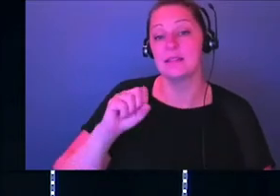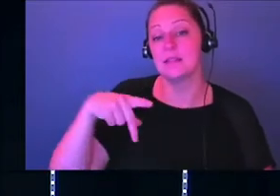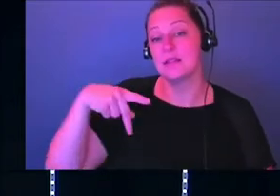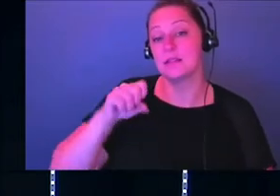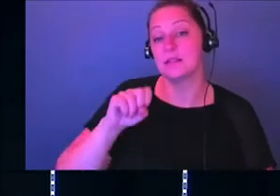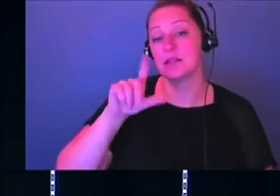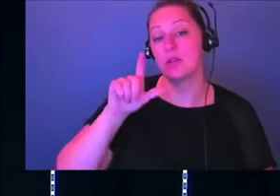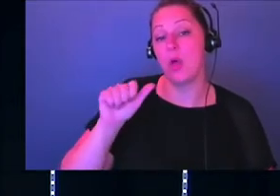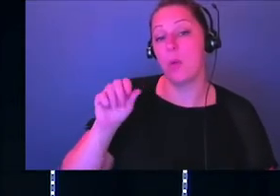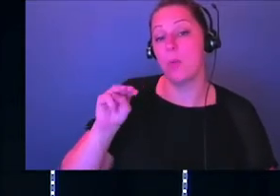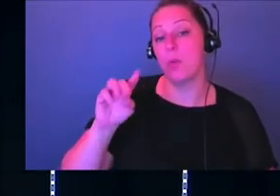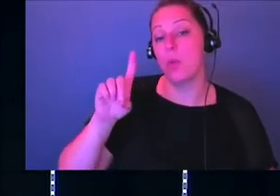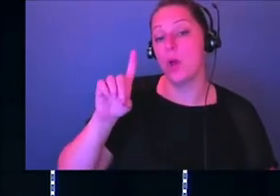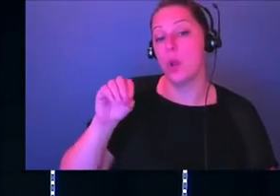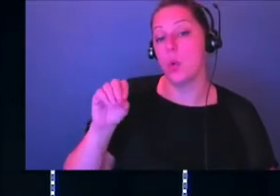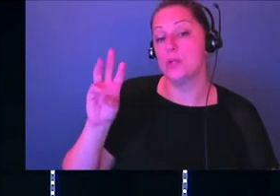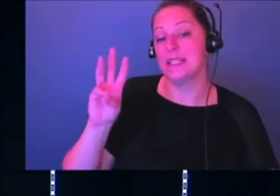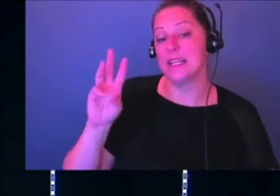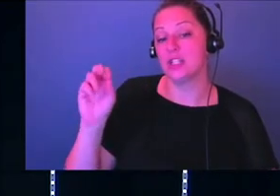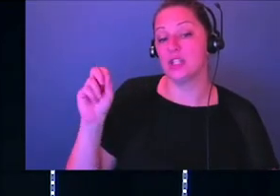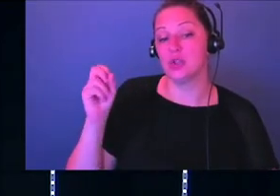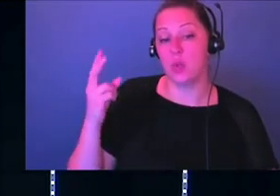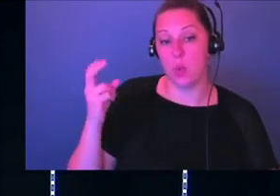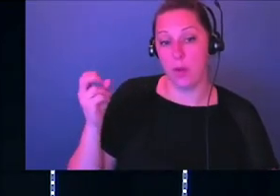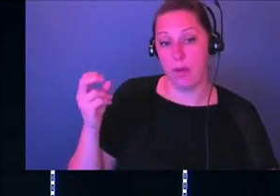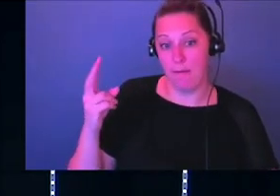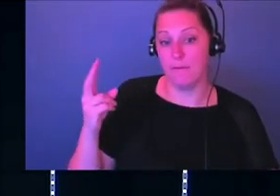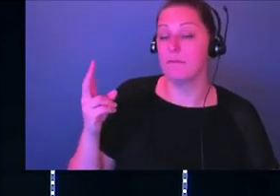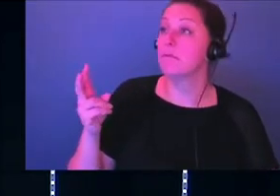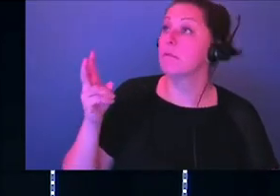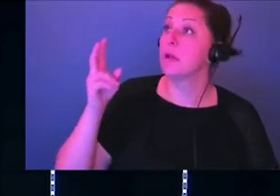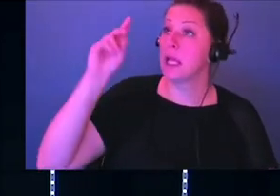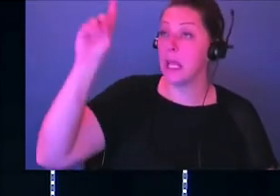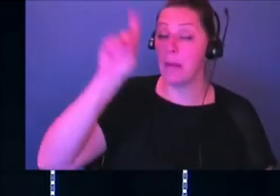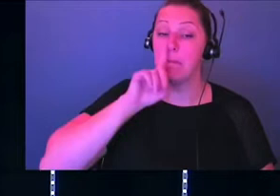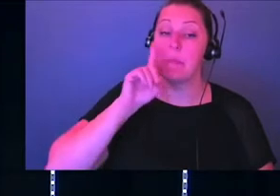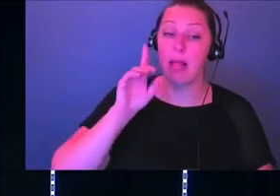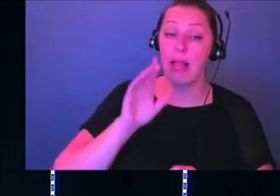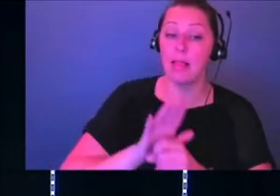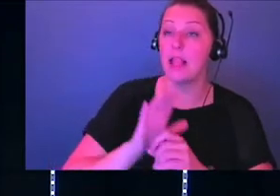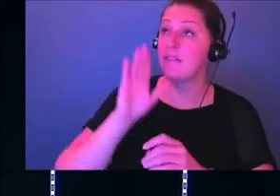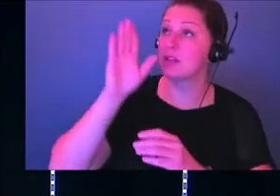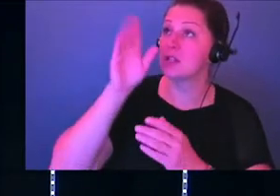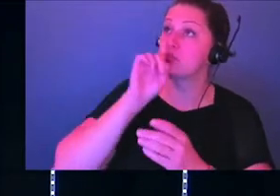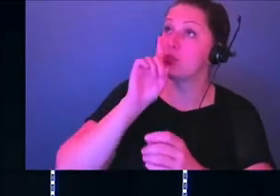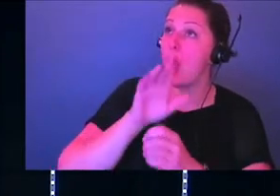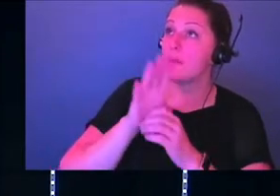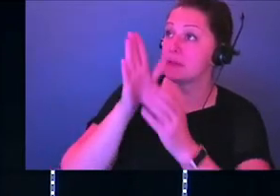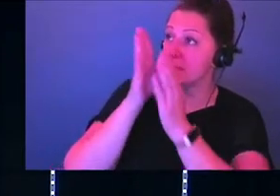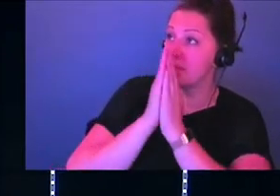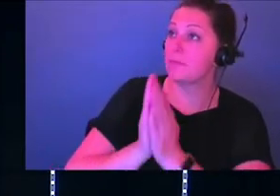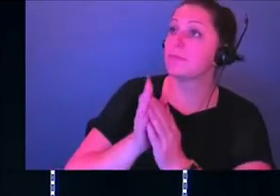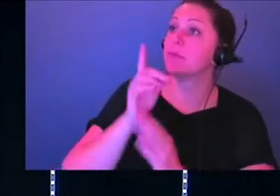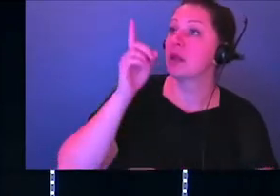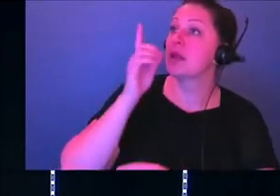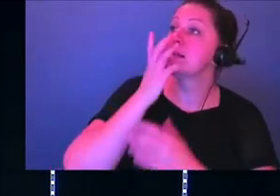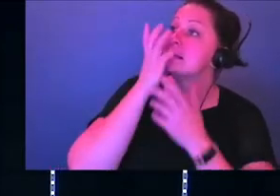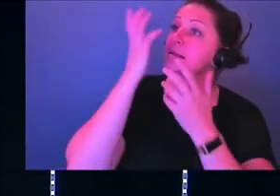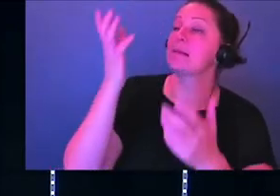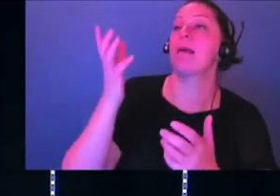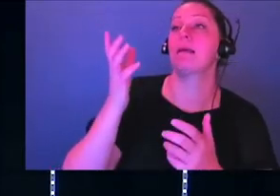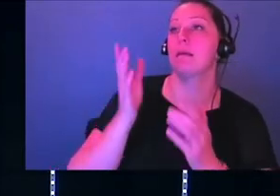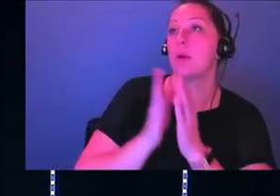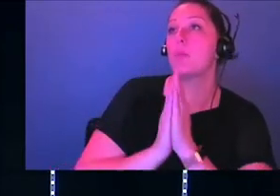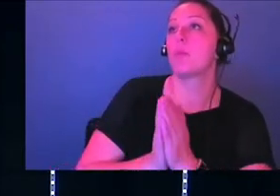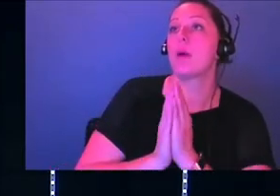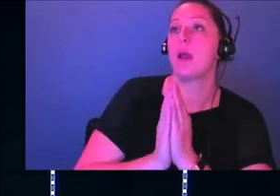12. And it says, Then his people believed his promises. Then they sang his praise. And again, praise right there is